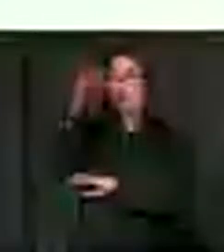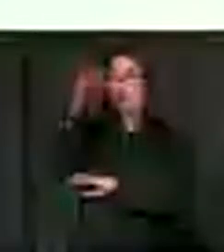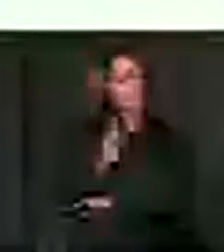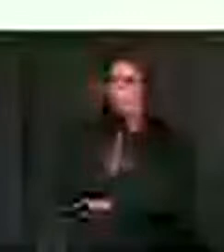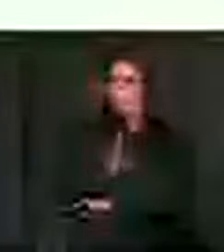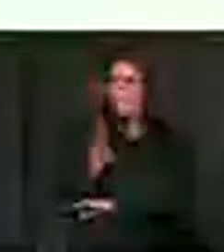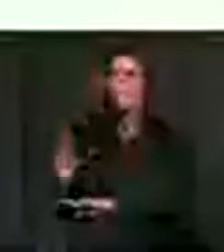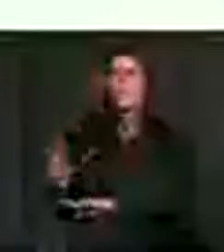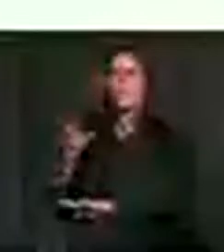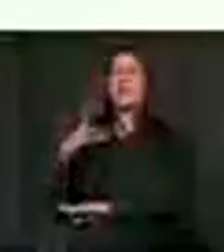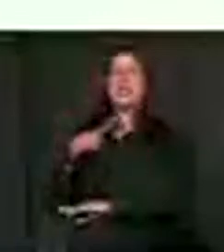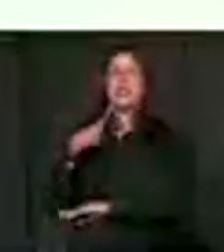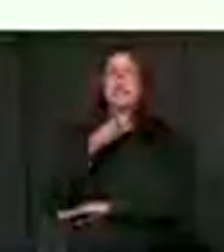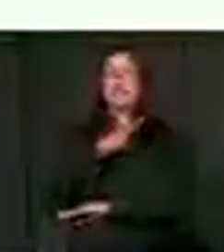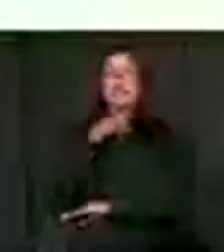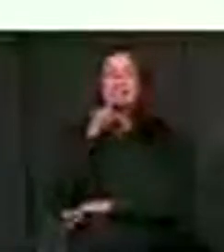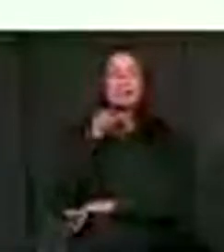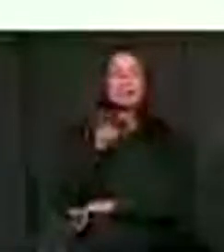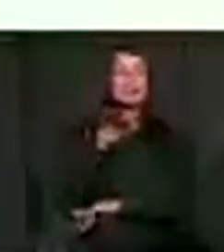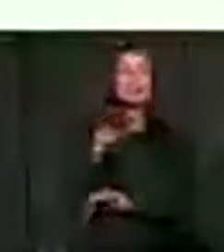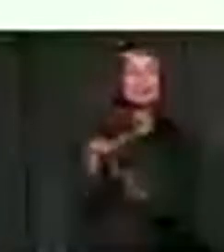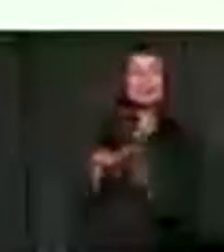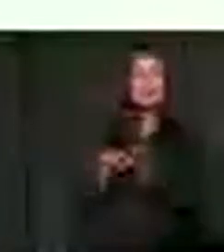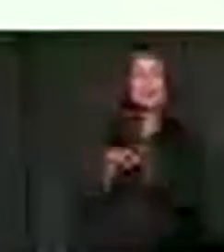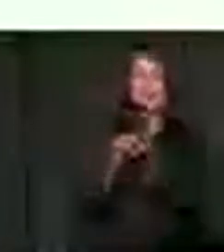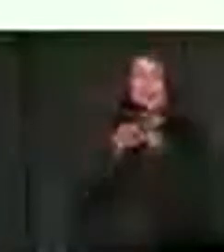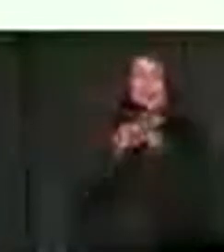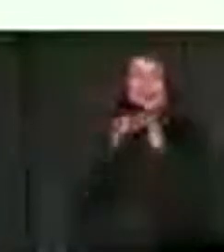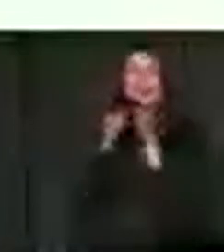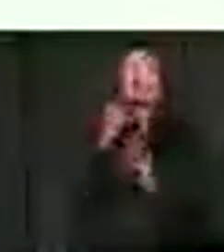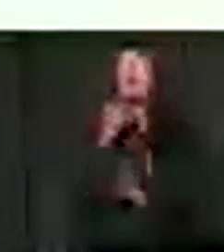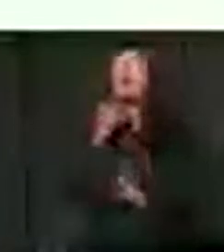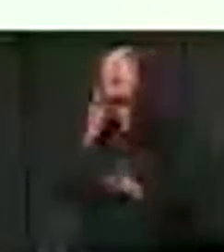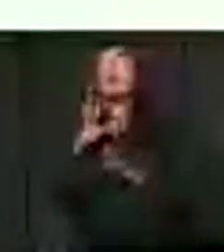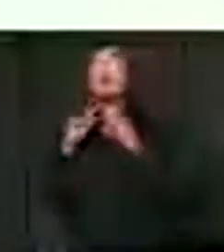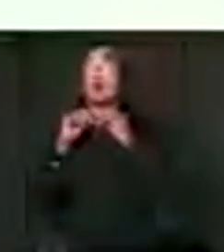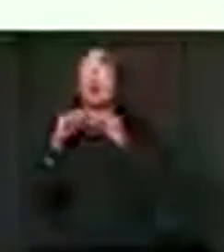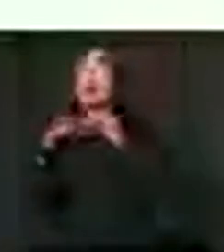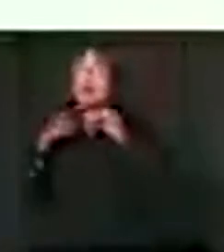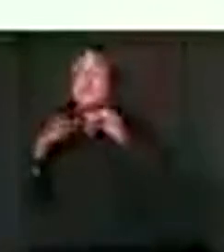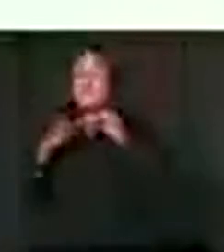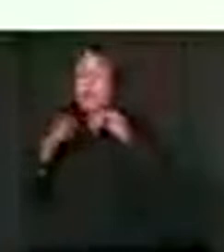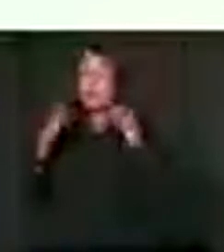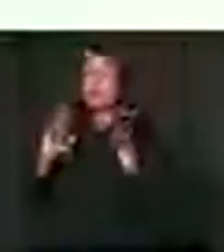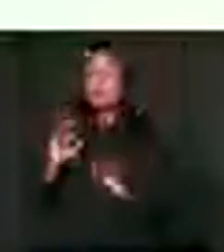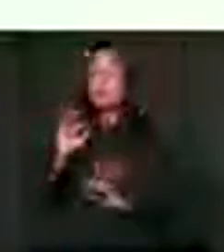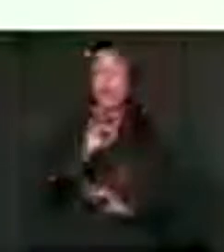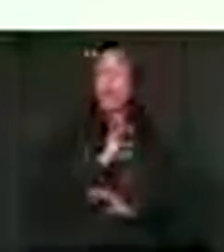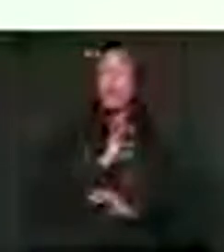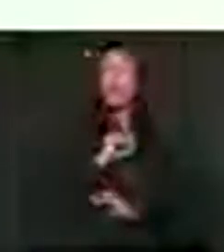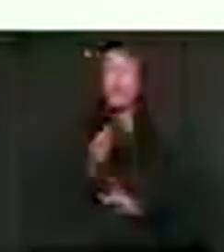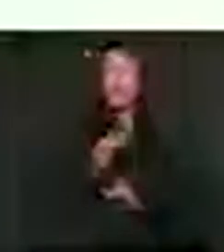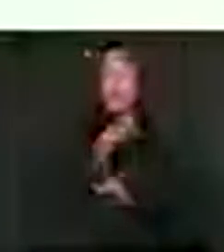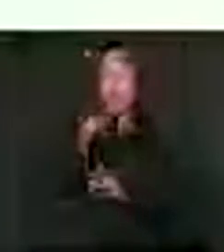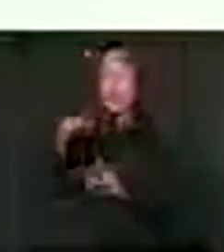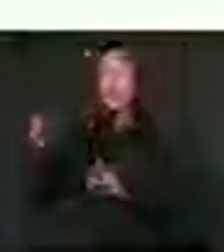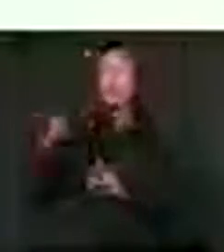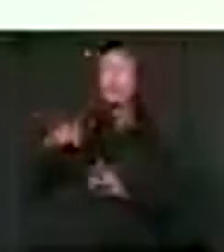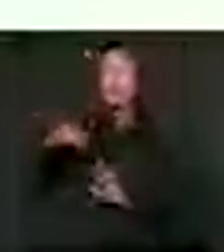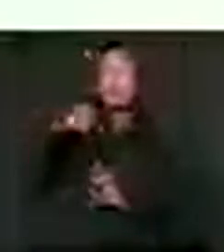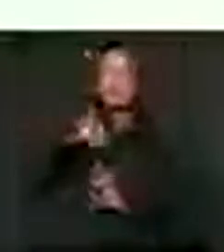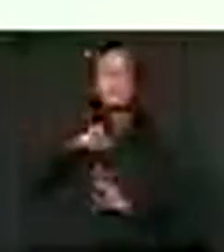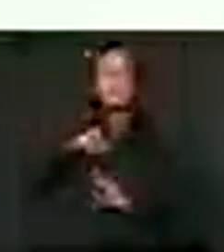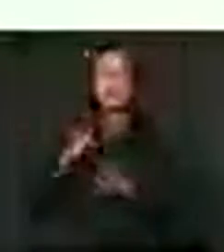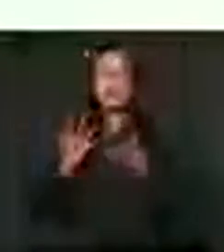me, doctor, it's very important. I always say when you talk about economics and other things, unless we can develop